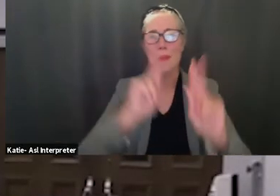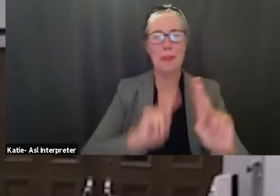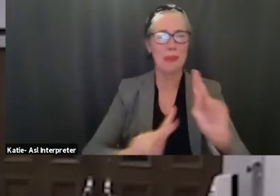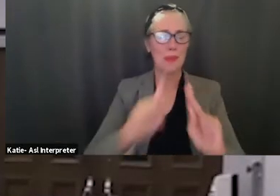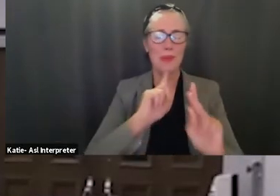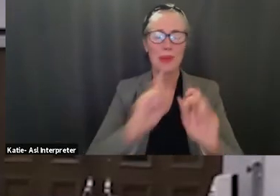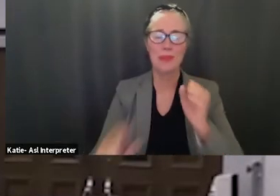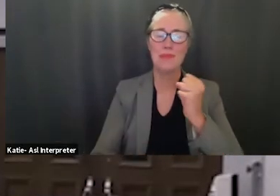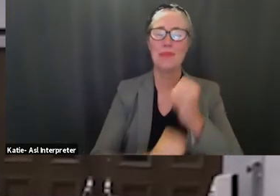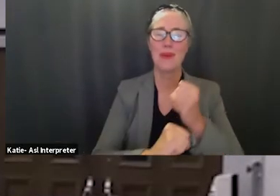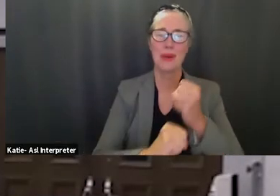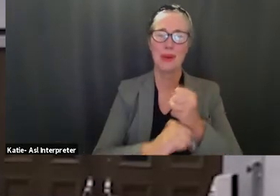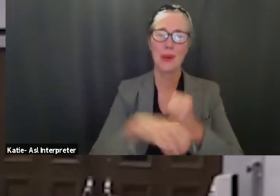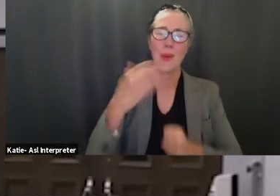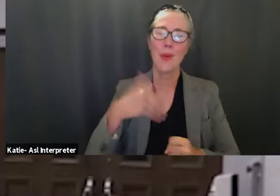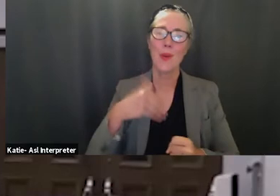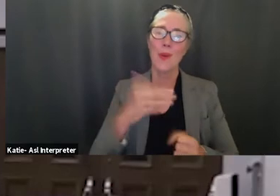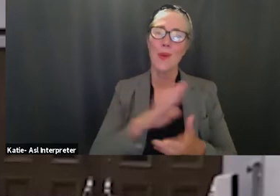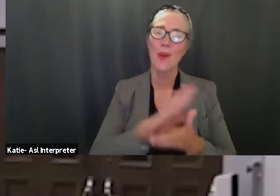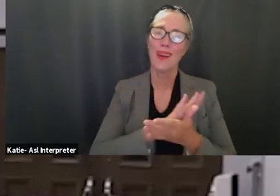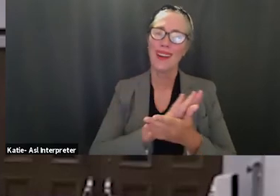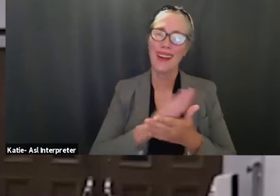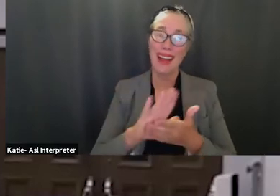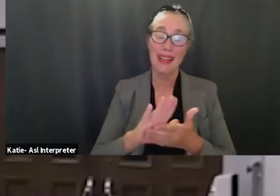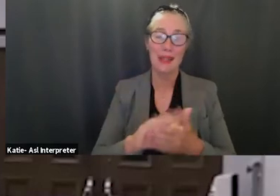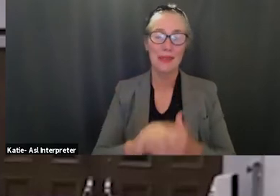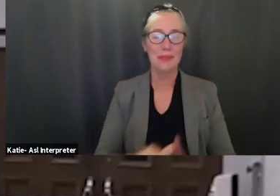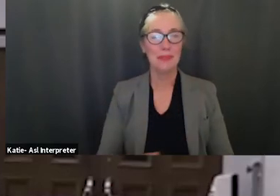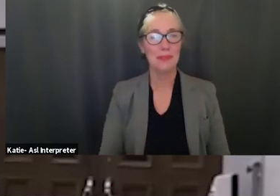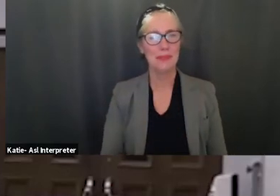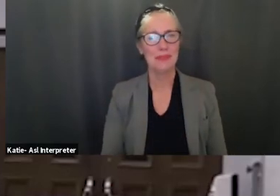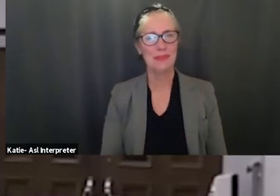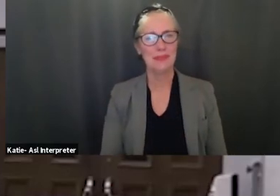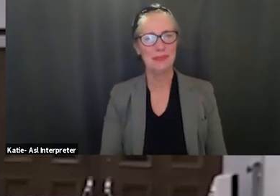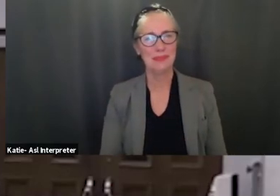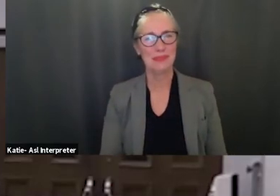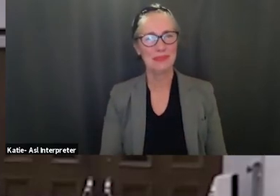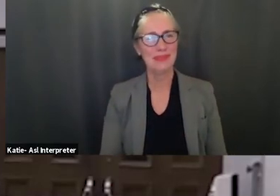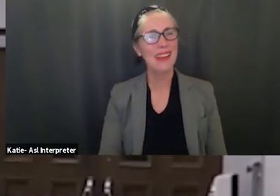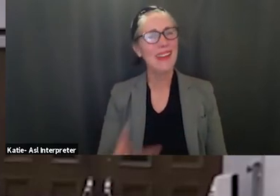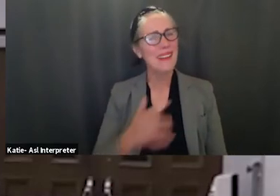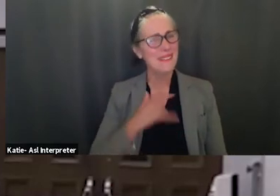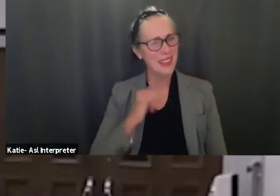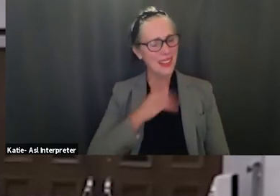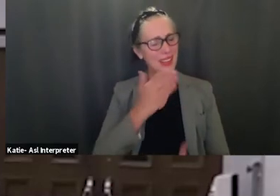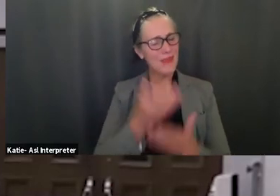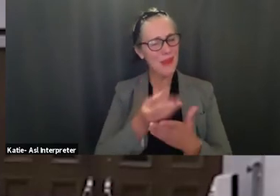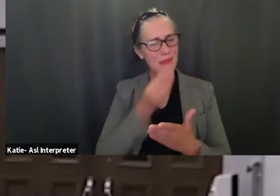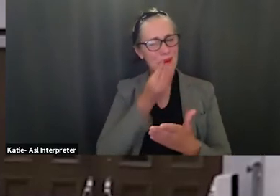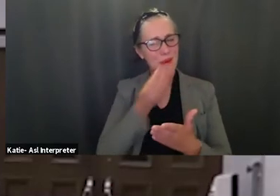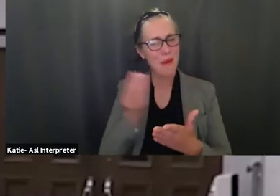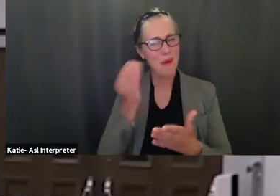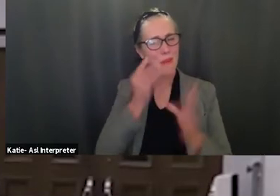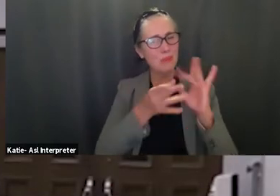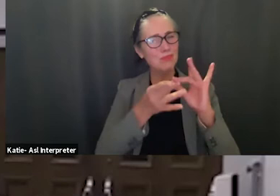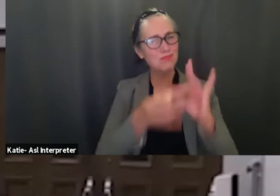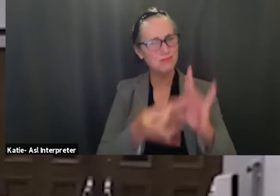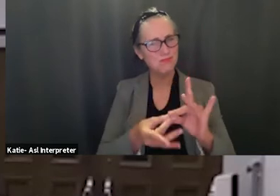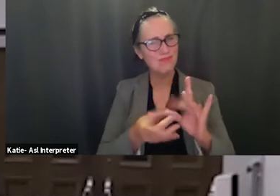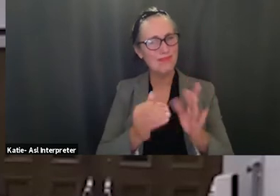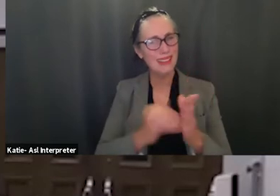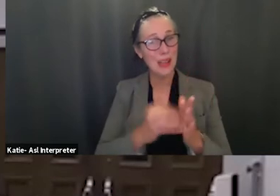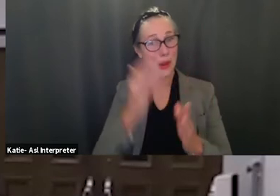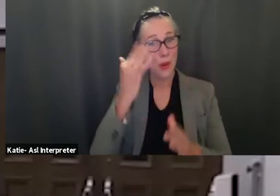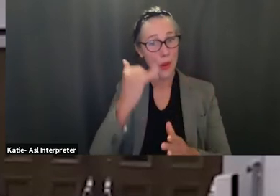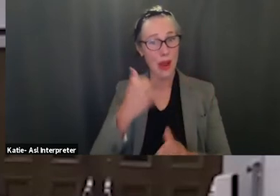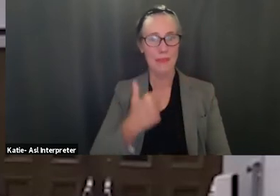um i am uh this feels a little bit like coming home for me because um i grew up